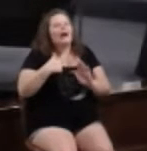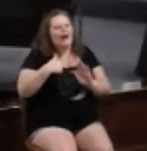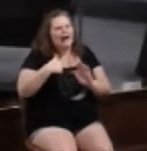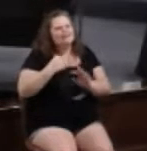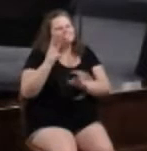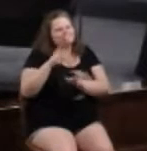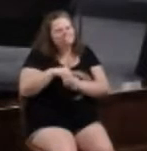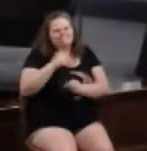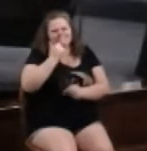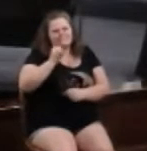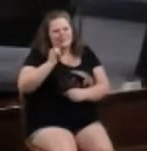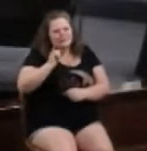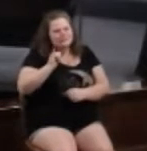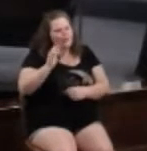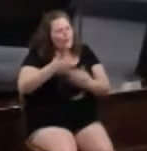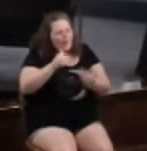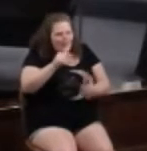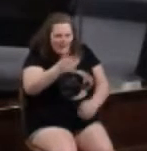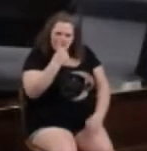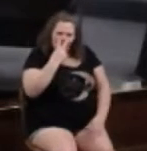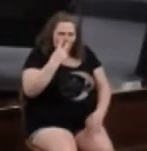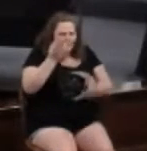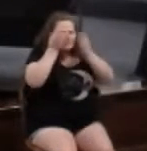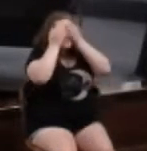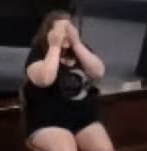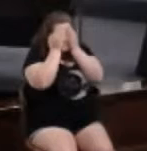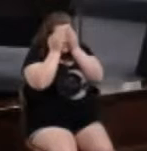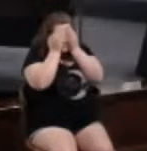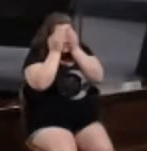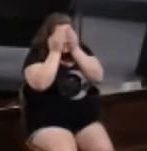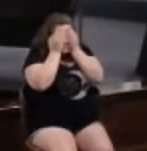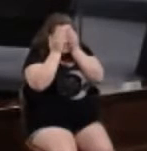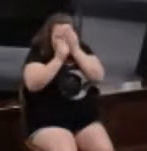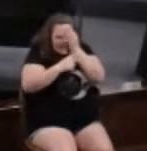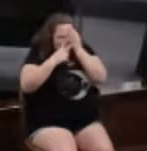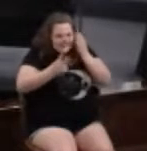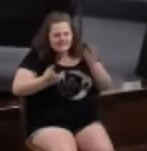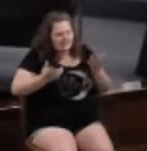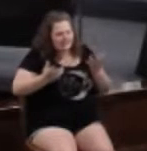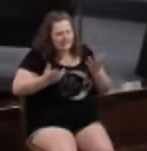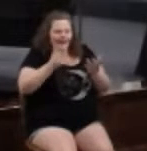We are blind to it. So let's get that log out of our eye.